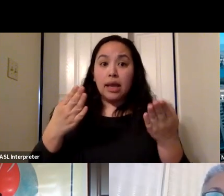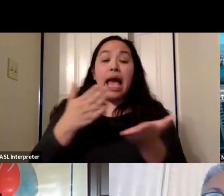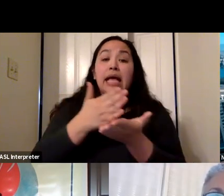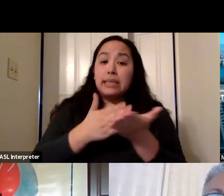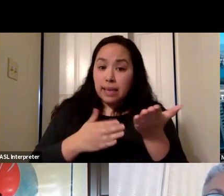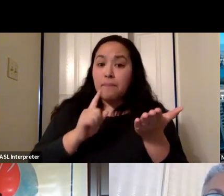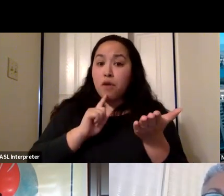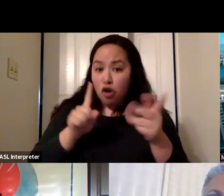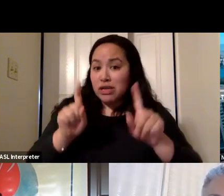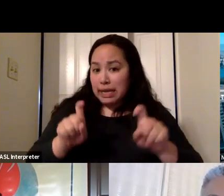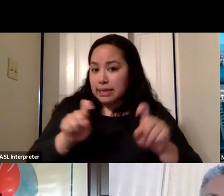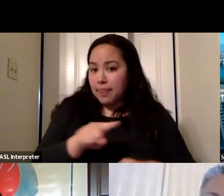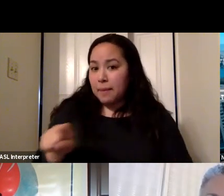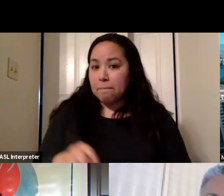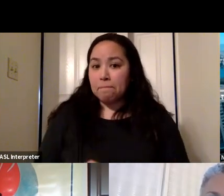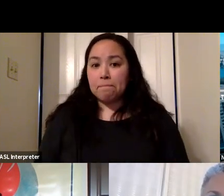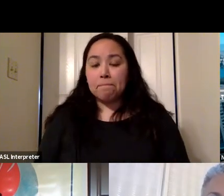who are returning back to campus.